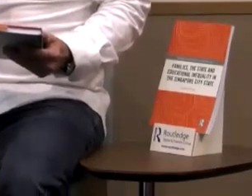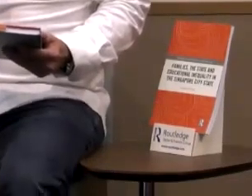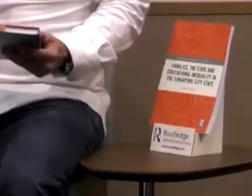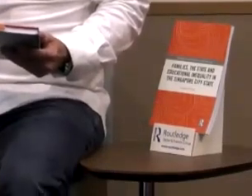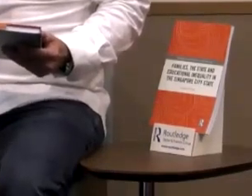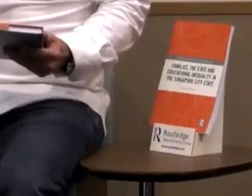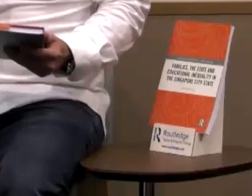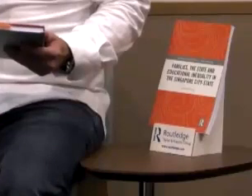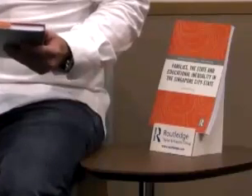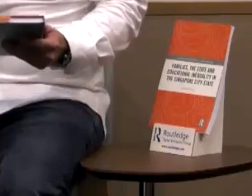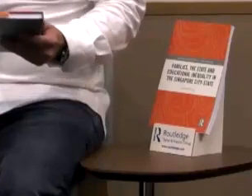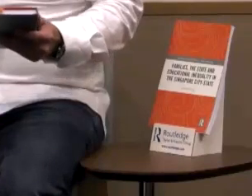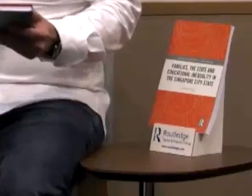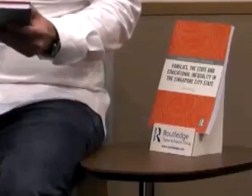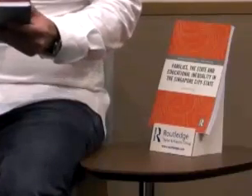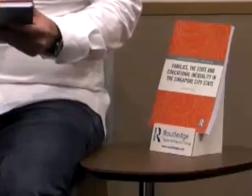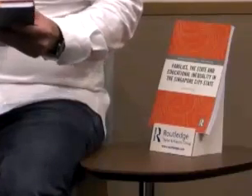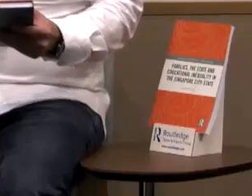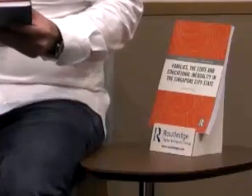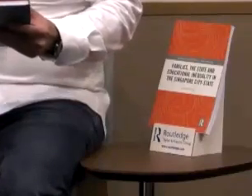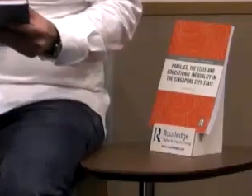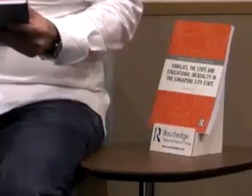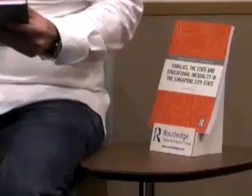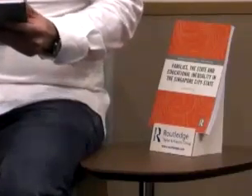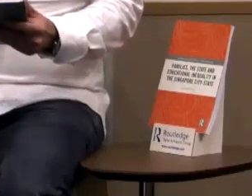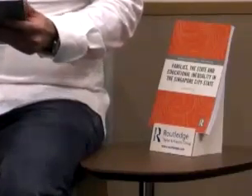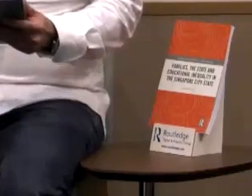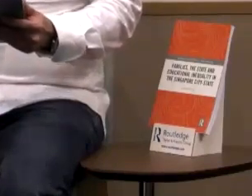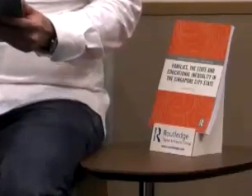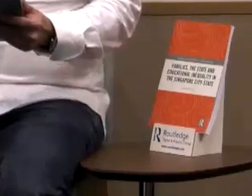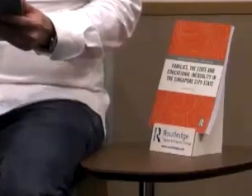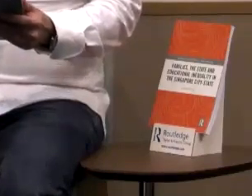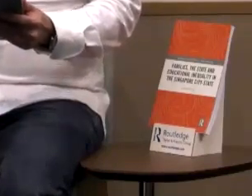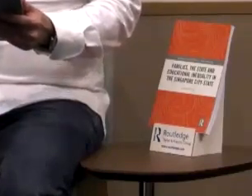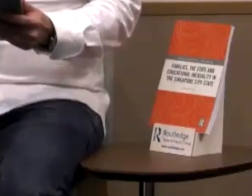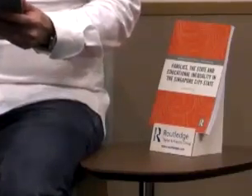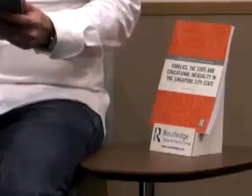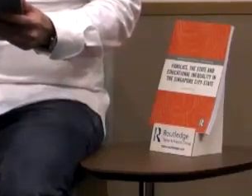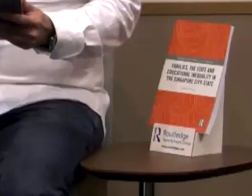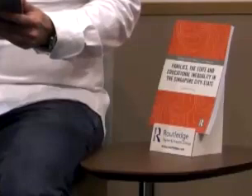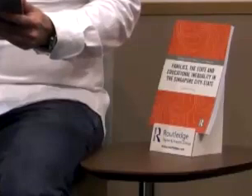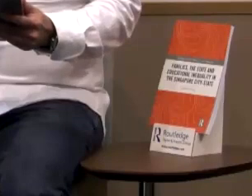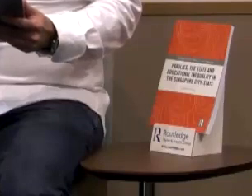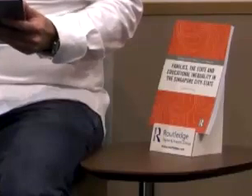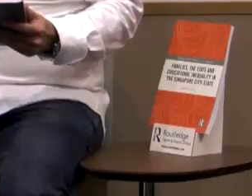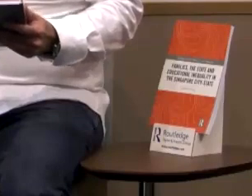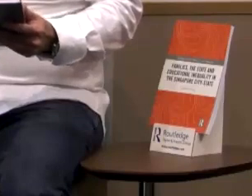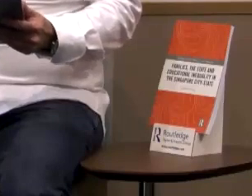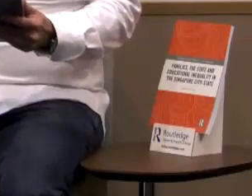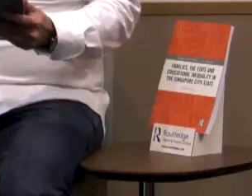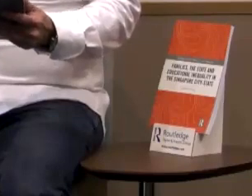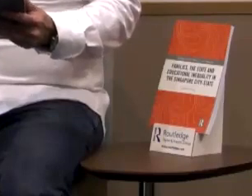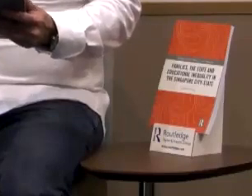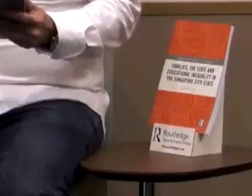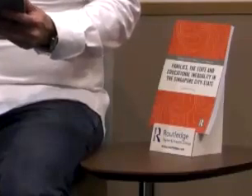group sociology of education special interest group um it's the first book that explores and i quote